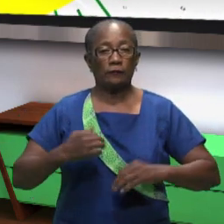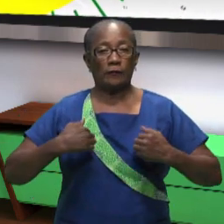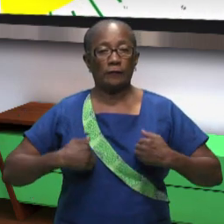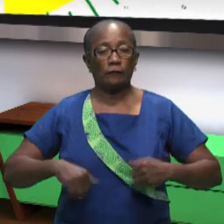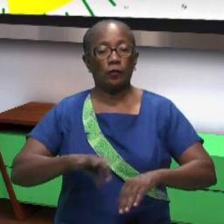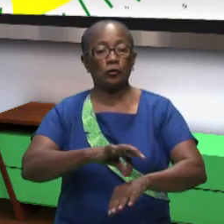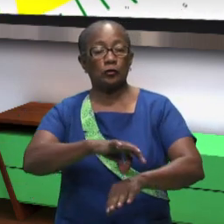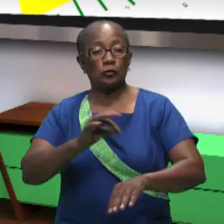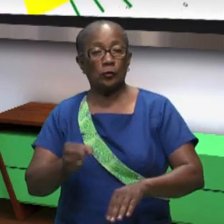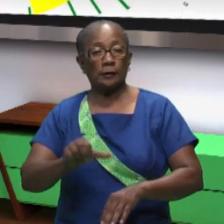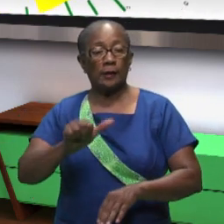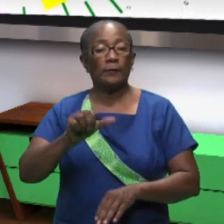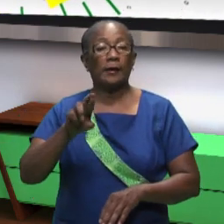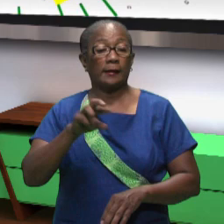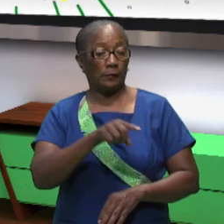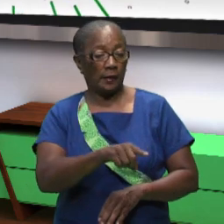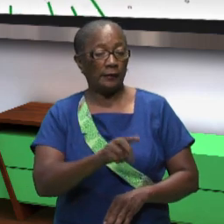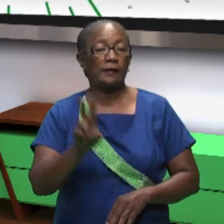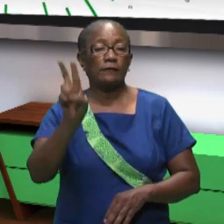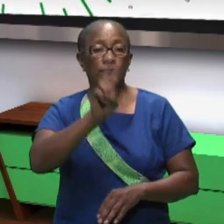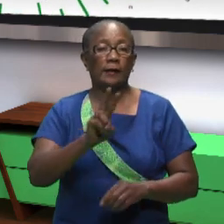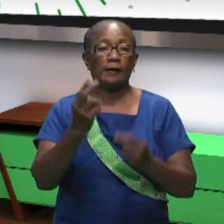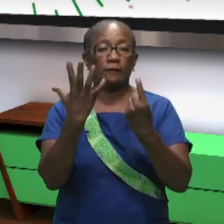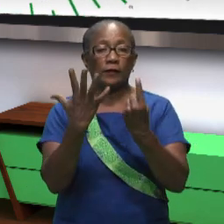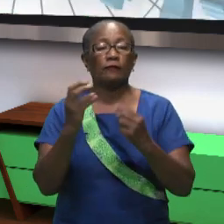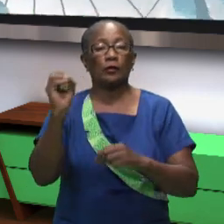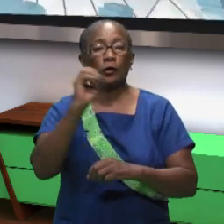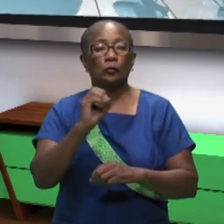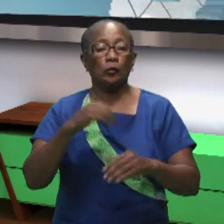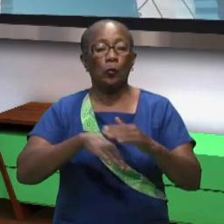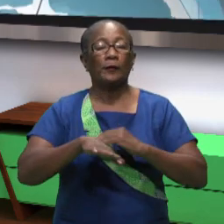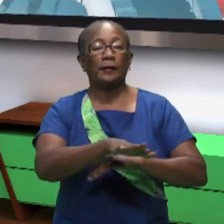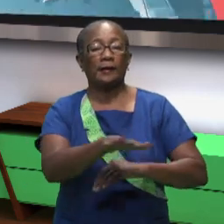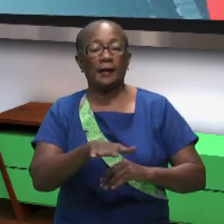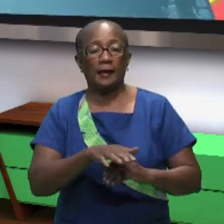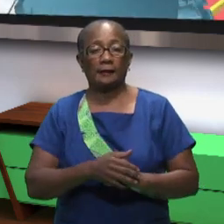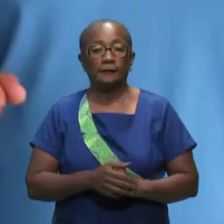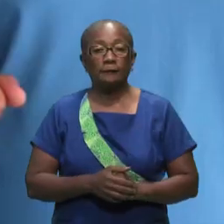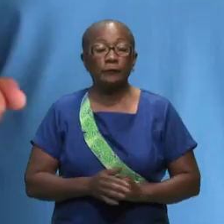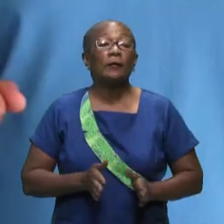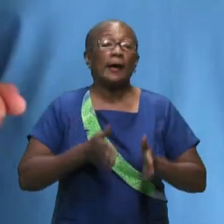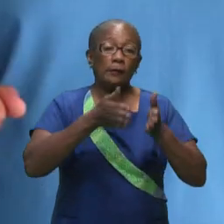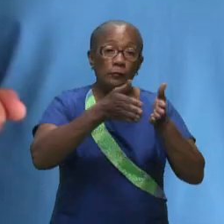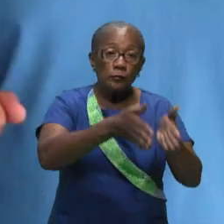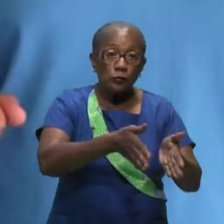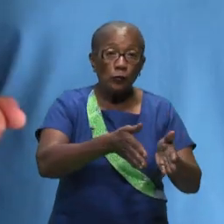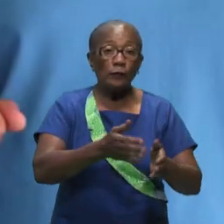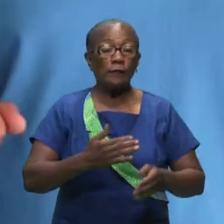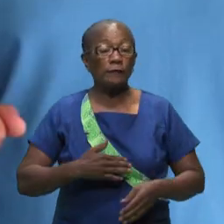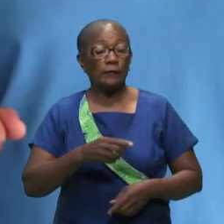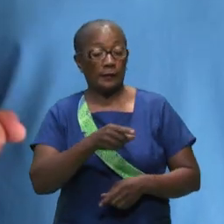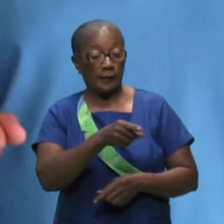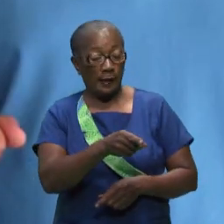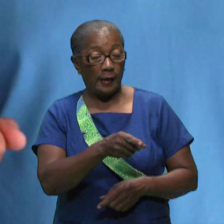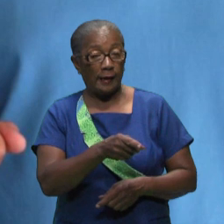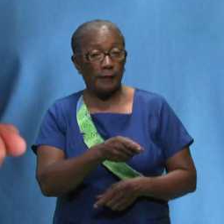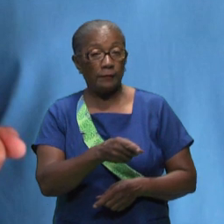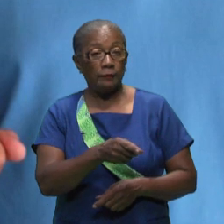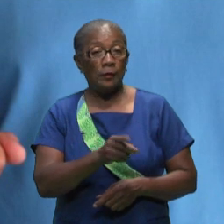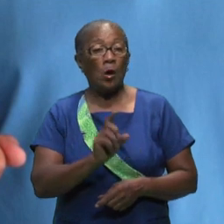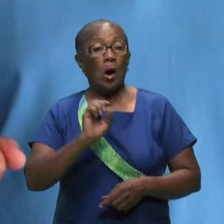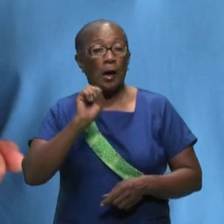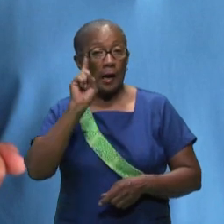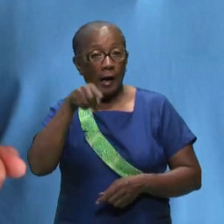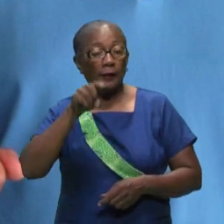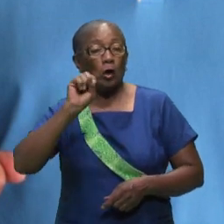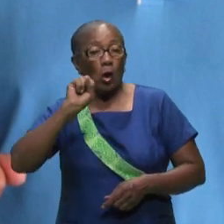ramaddin on friday october the 15th at his residence in asidon hopo the visit of the public health minister